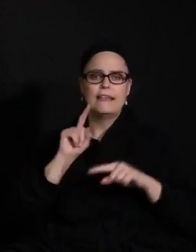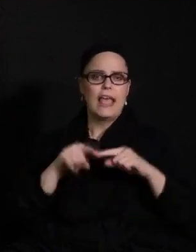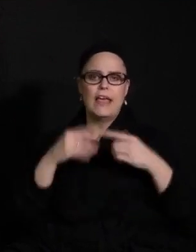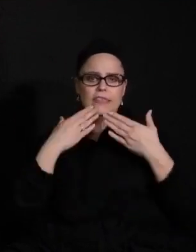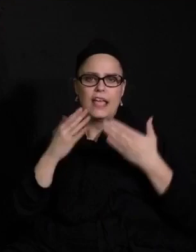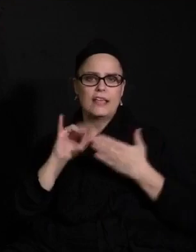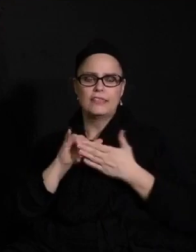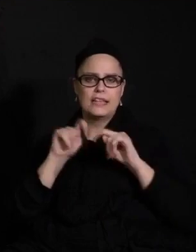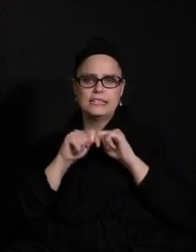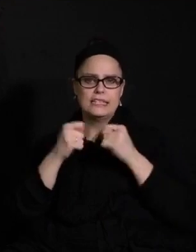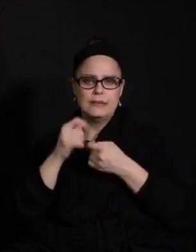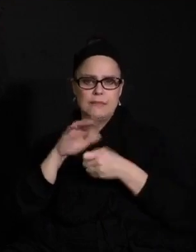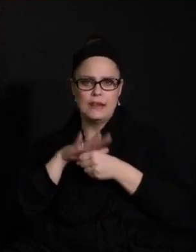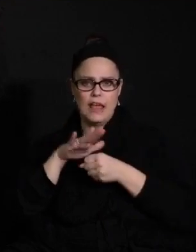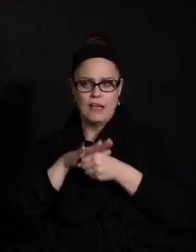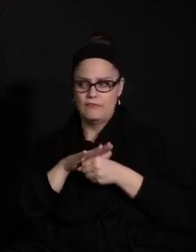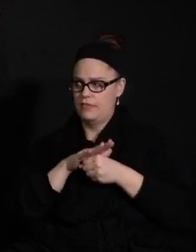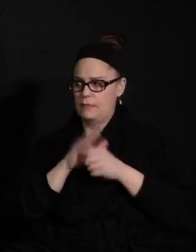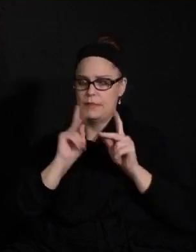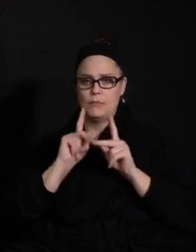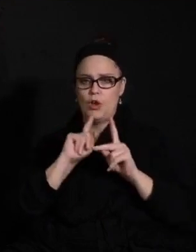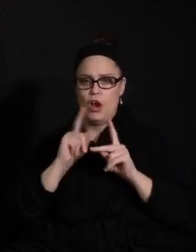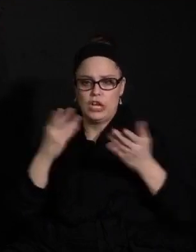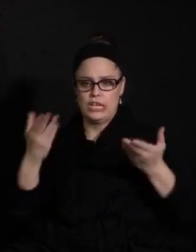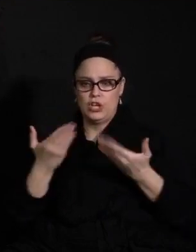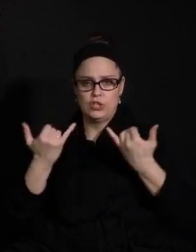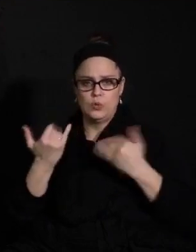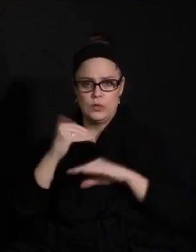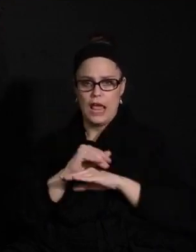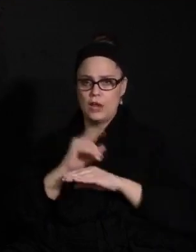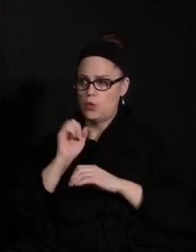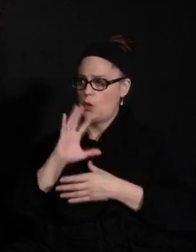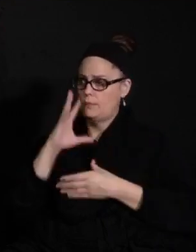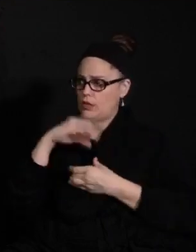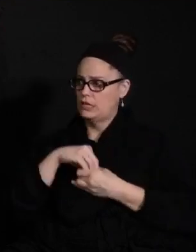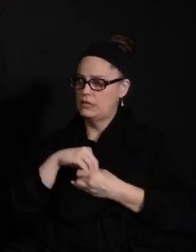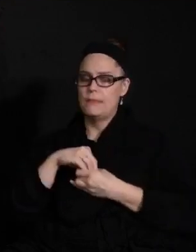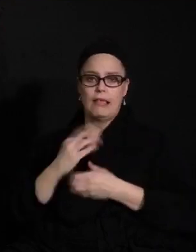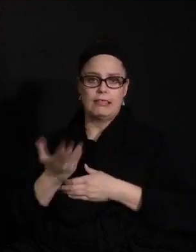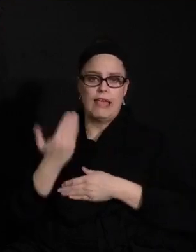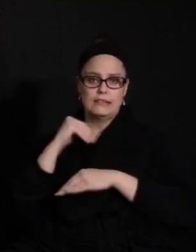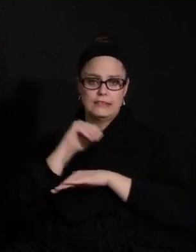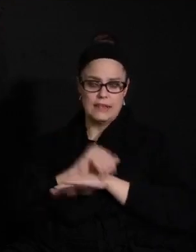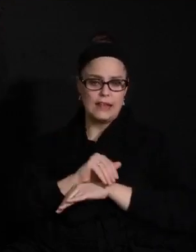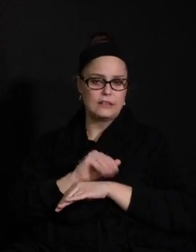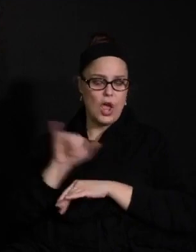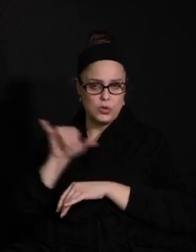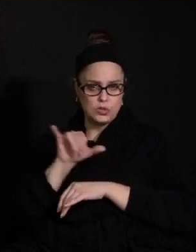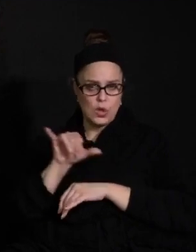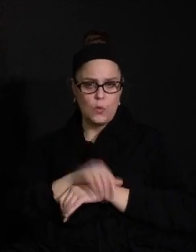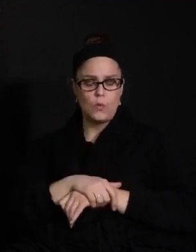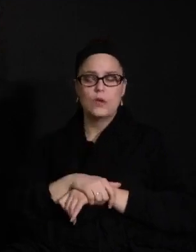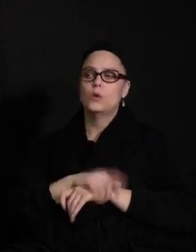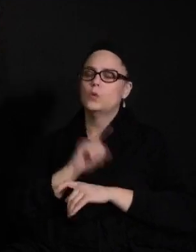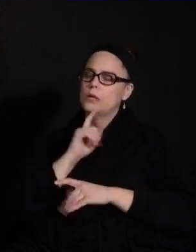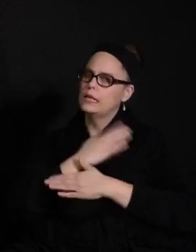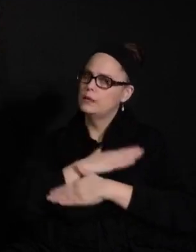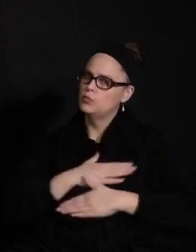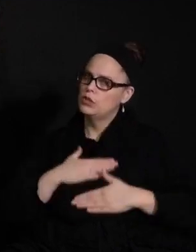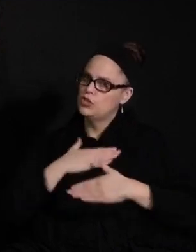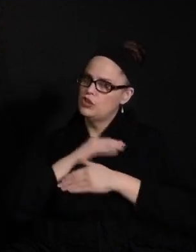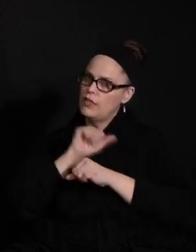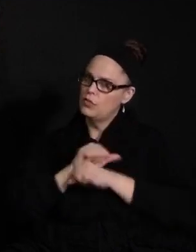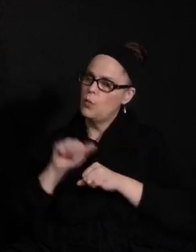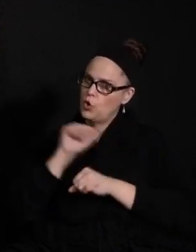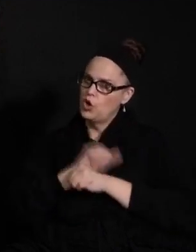who are with me tonight. If you participated last night in the family forum as well, just really appreciate the work that